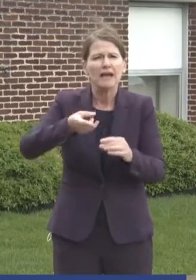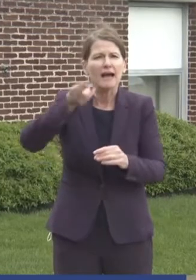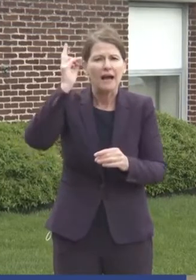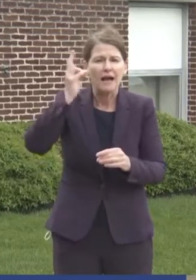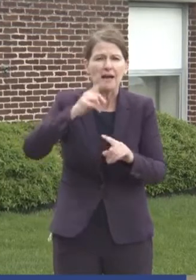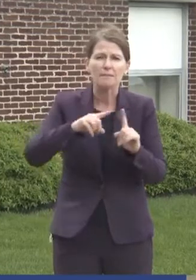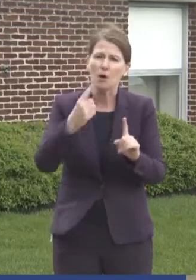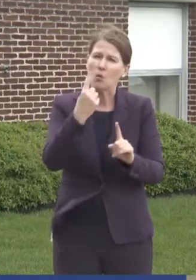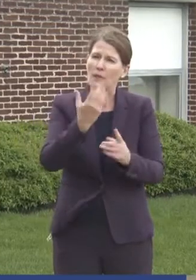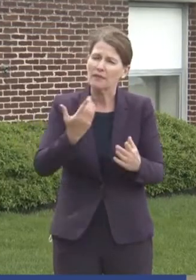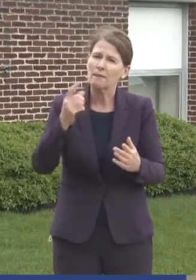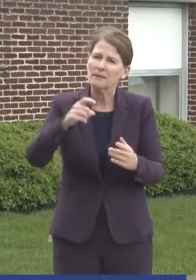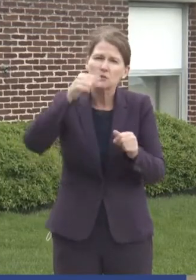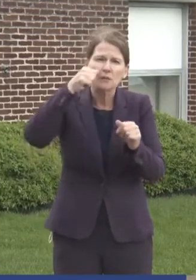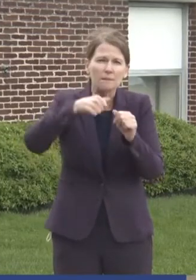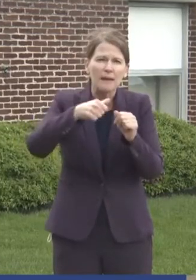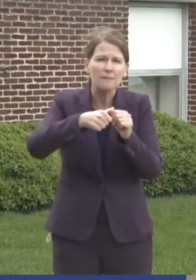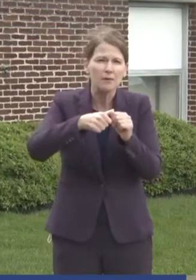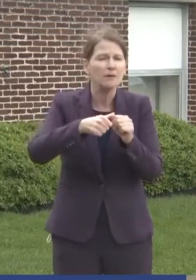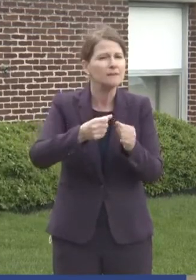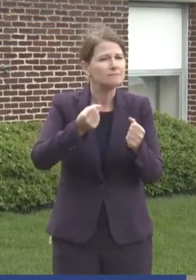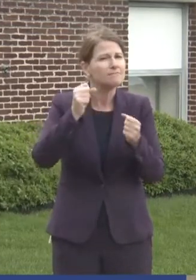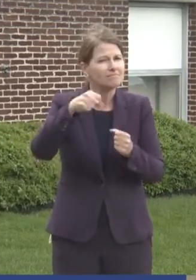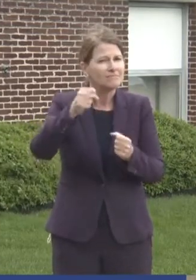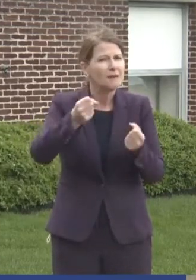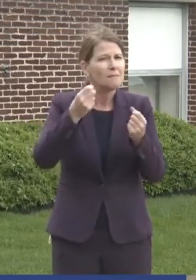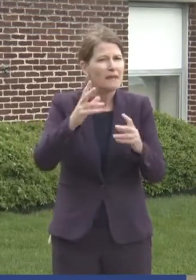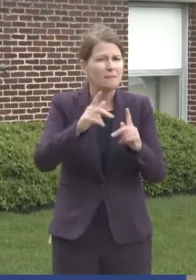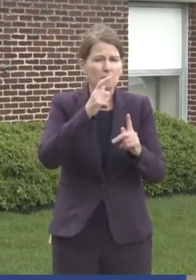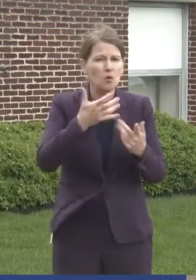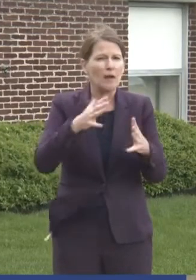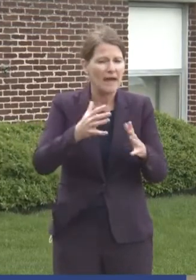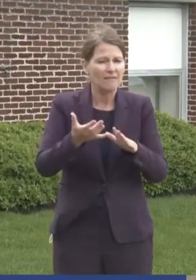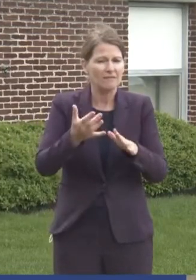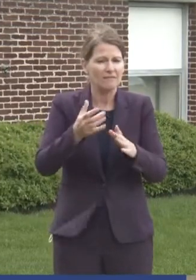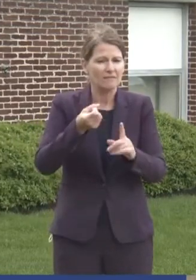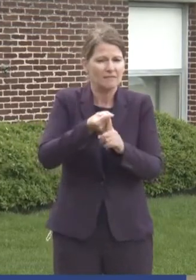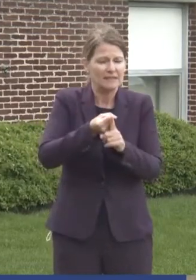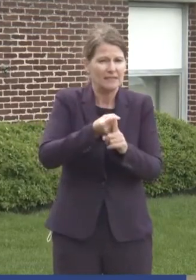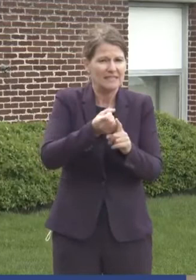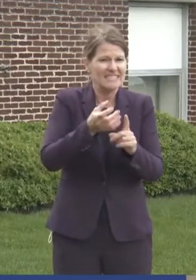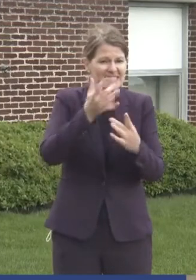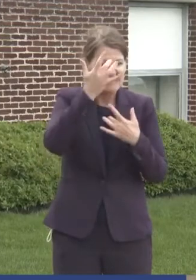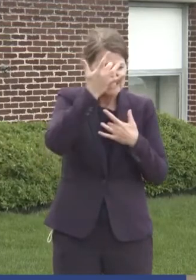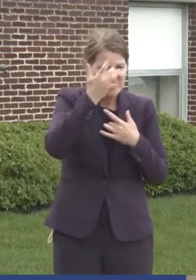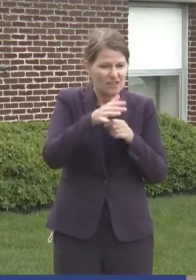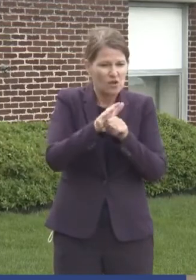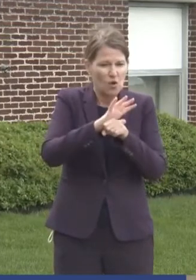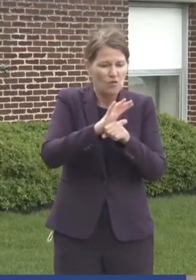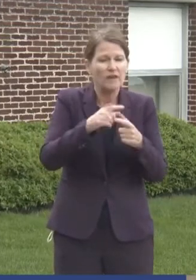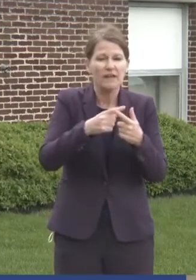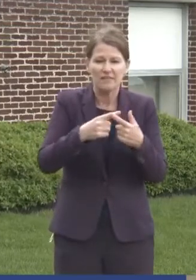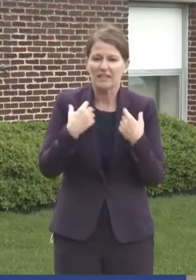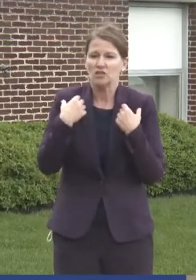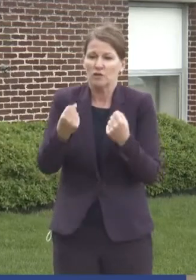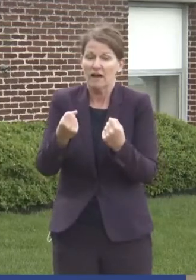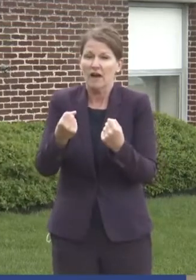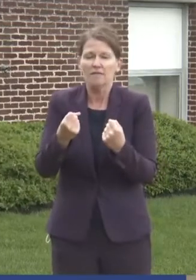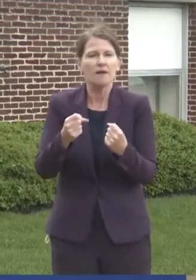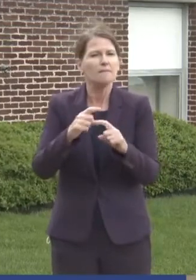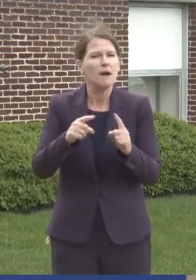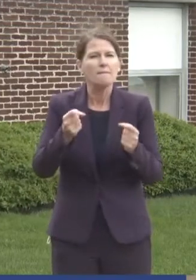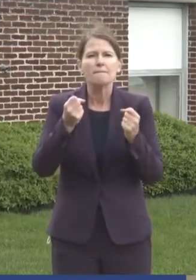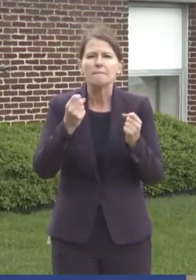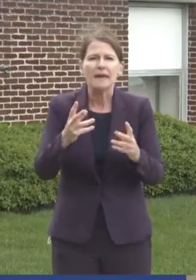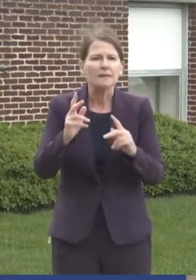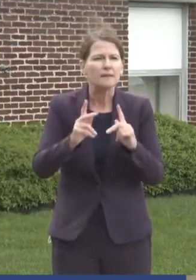one thing that we need to remember is that while there are a lot of people who have survived COVID, there's a large number of these people who continue to